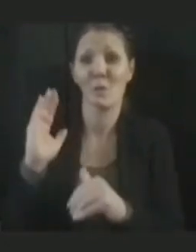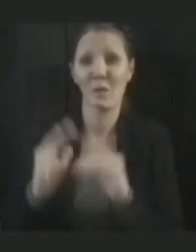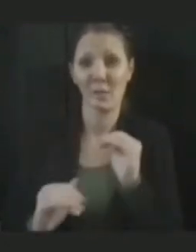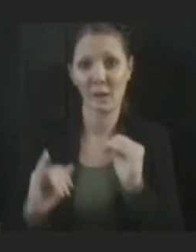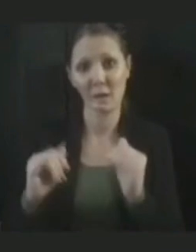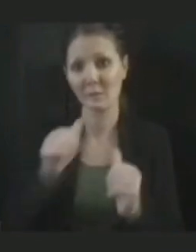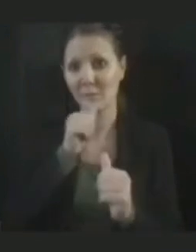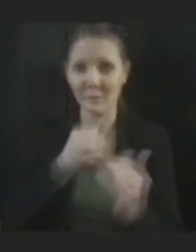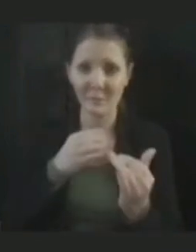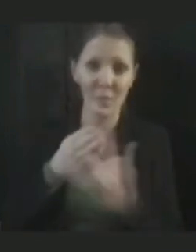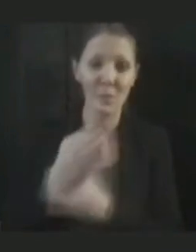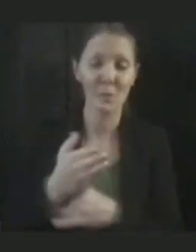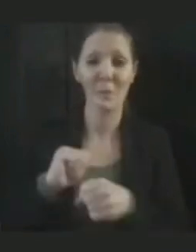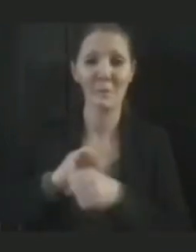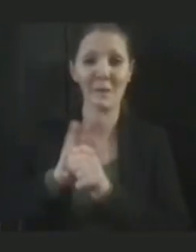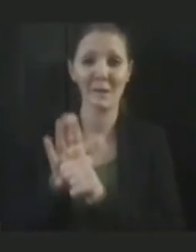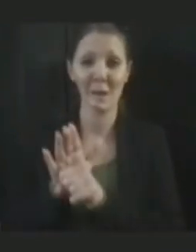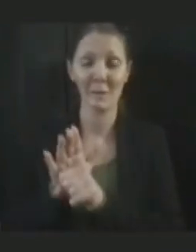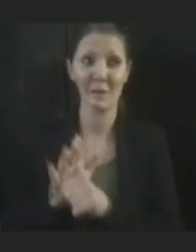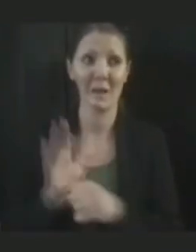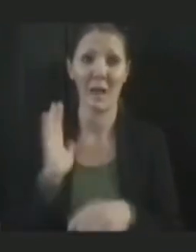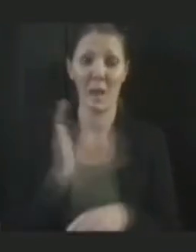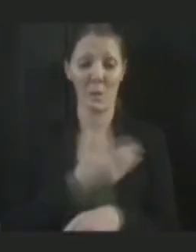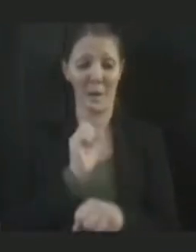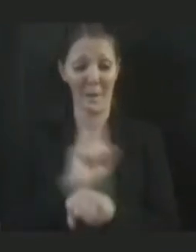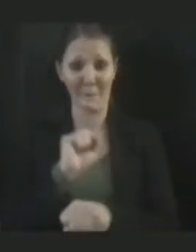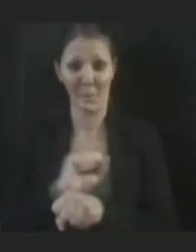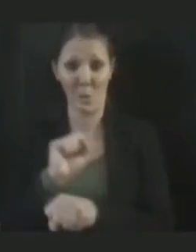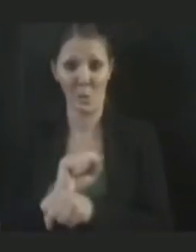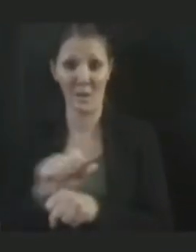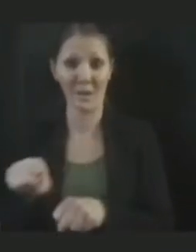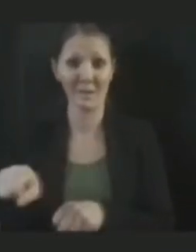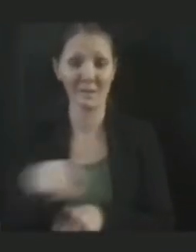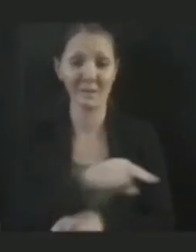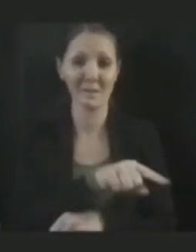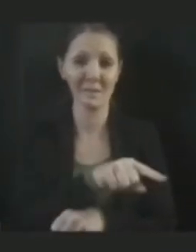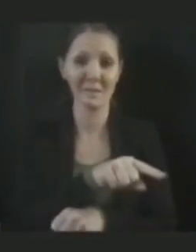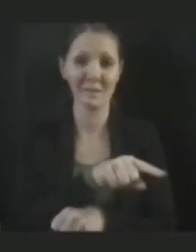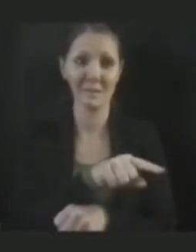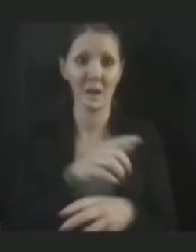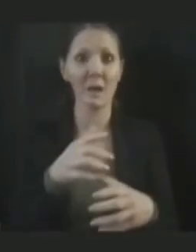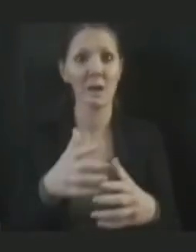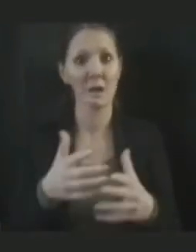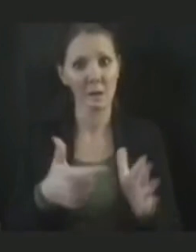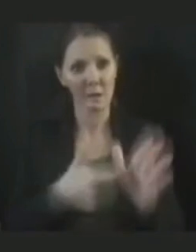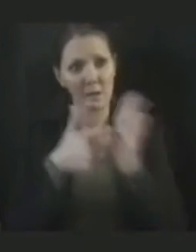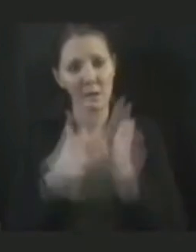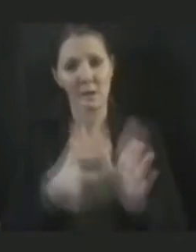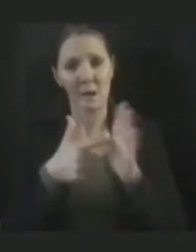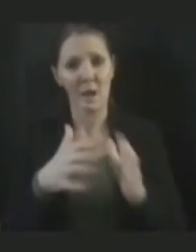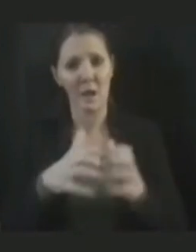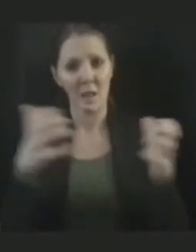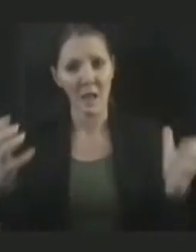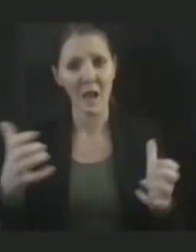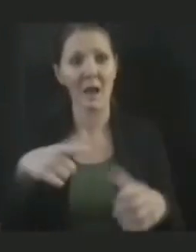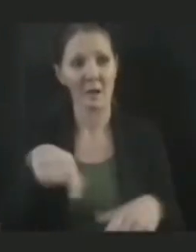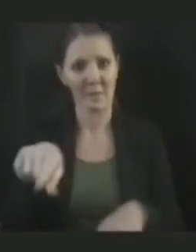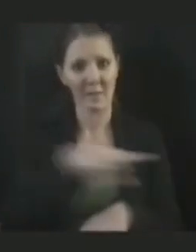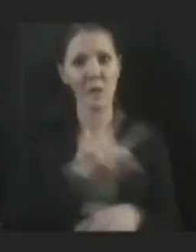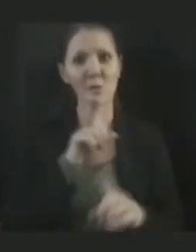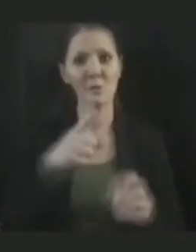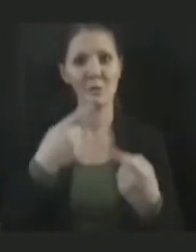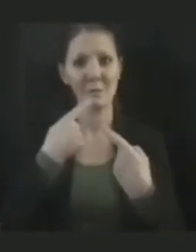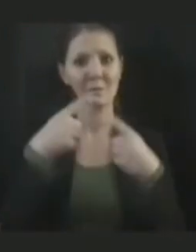pandemic and our employees have much has been asked of them and they have accomplished extraordinary